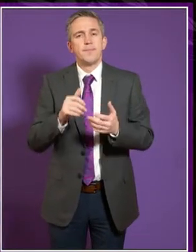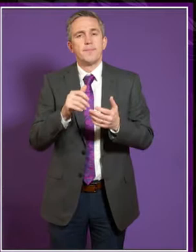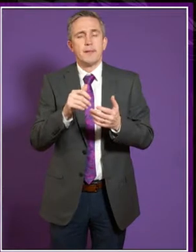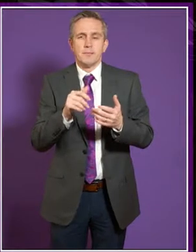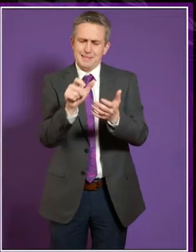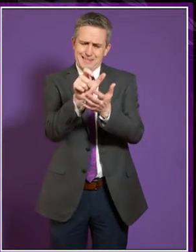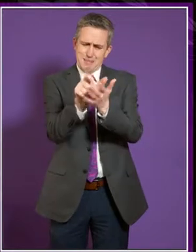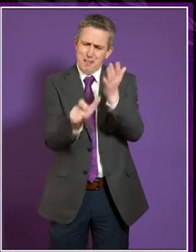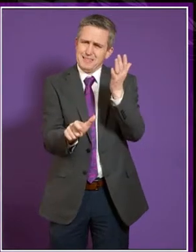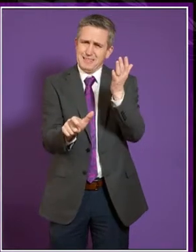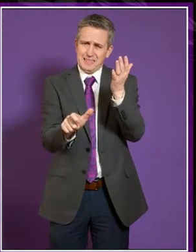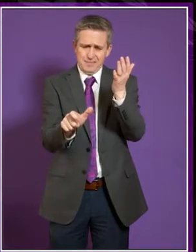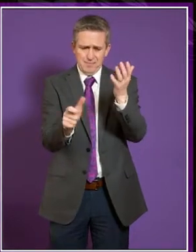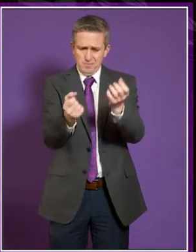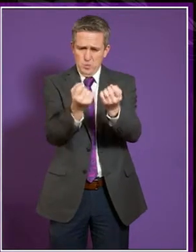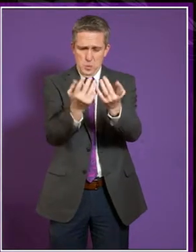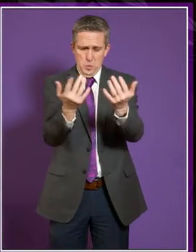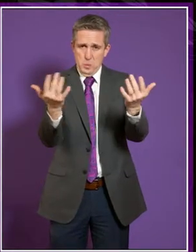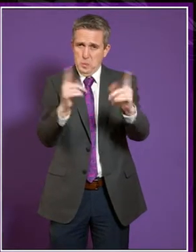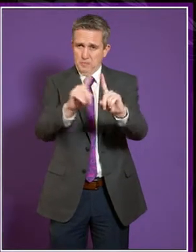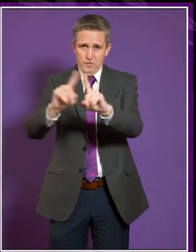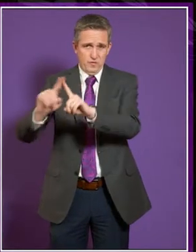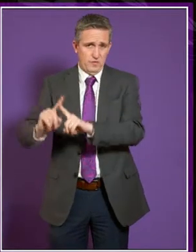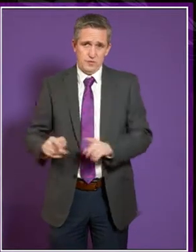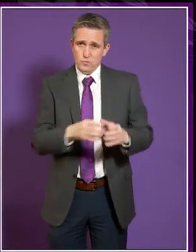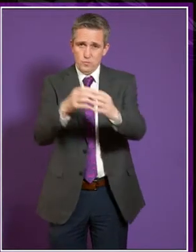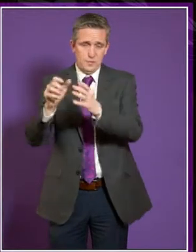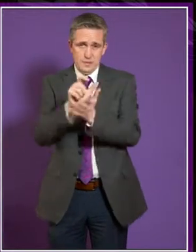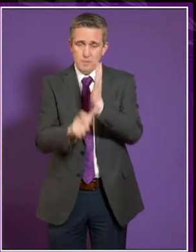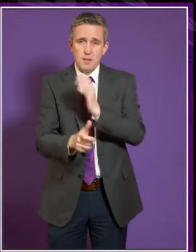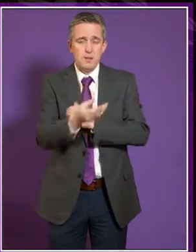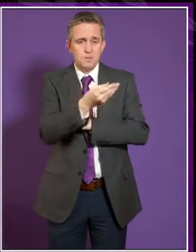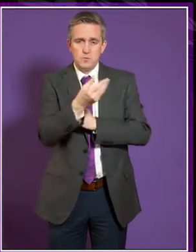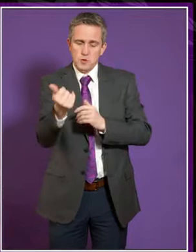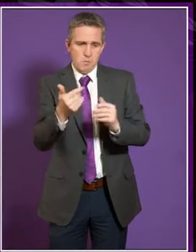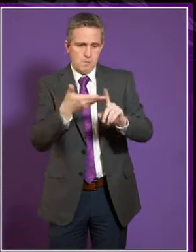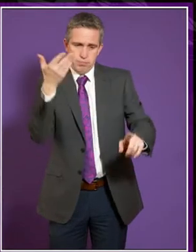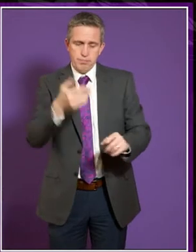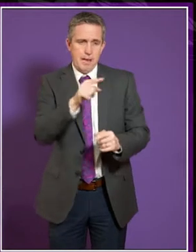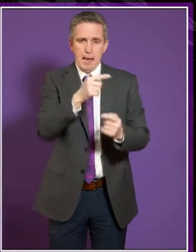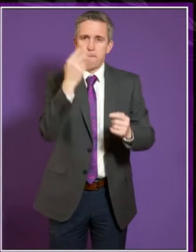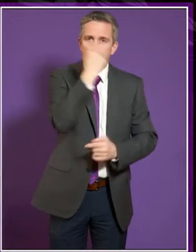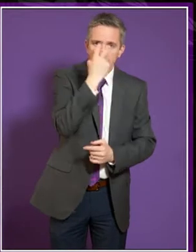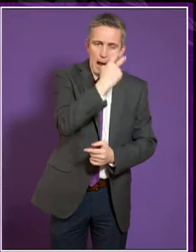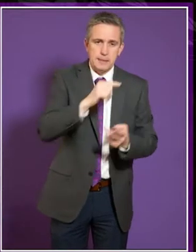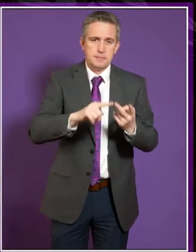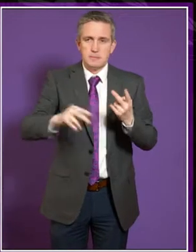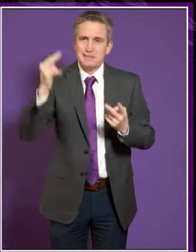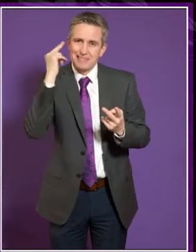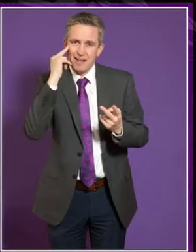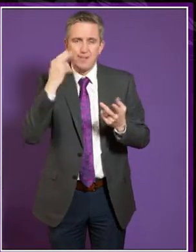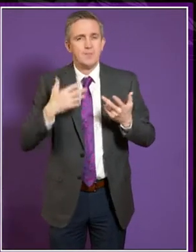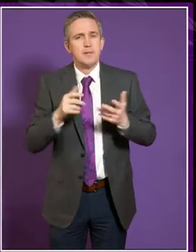covers a very wide range of conditions and some are very obvious and visible. mean, blind people, deaf people, people have physically